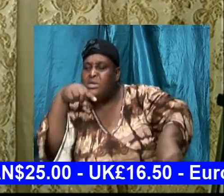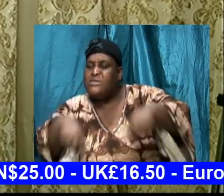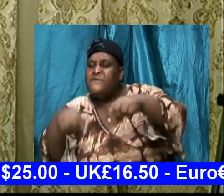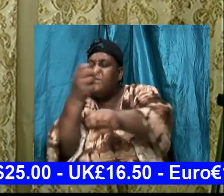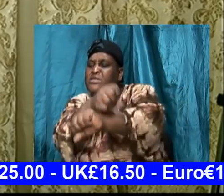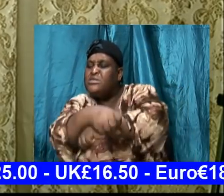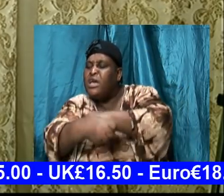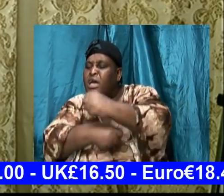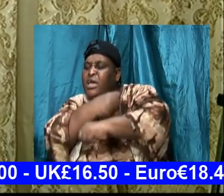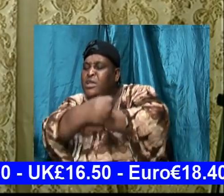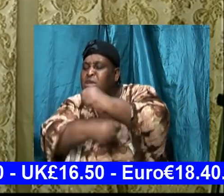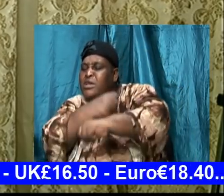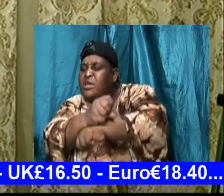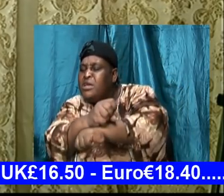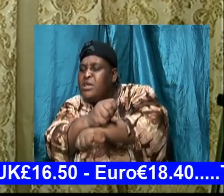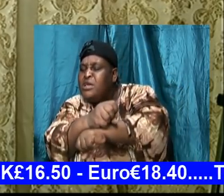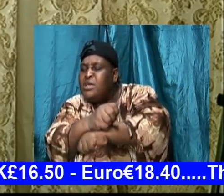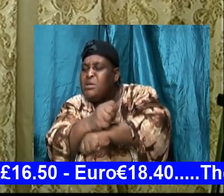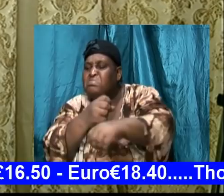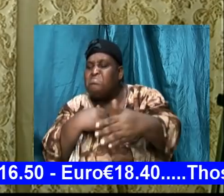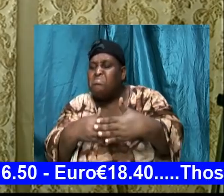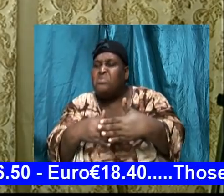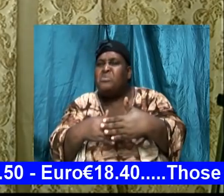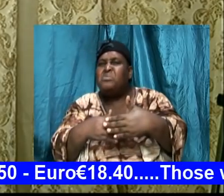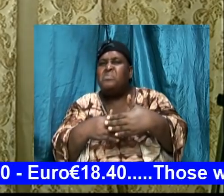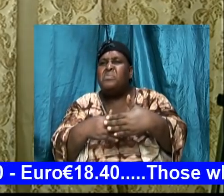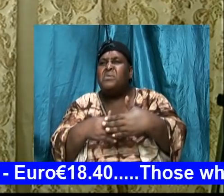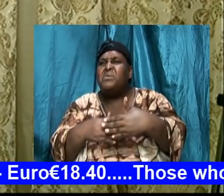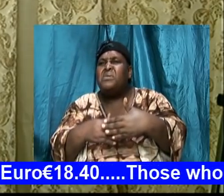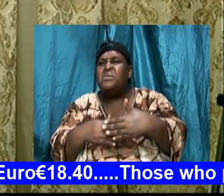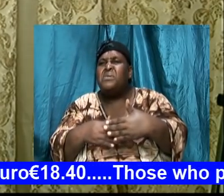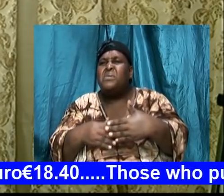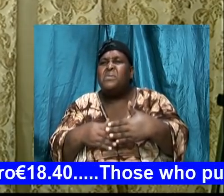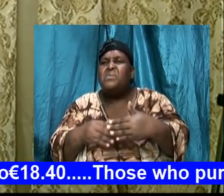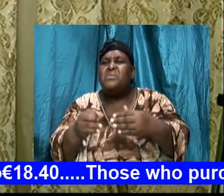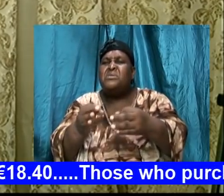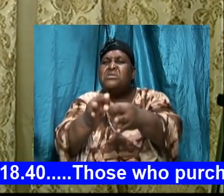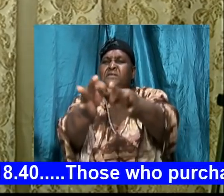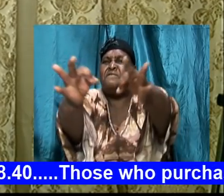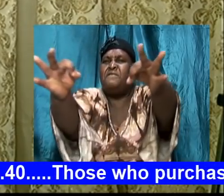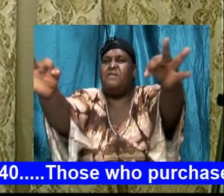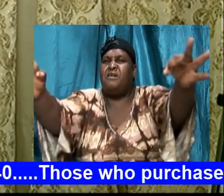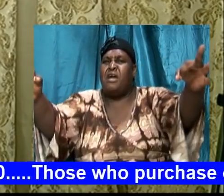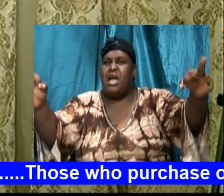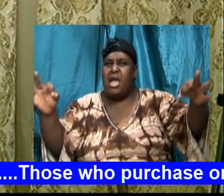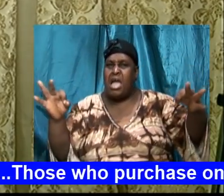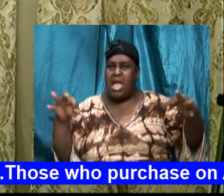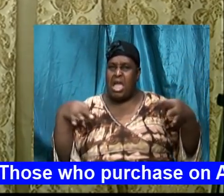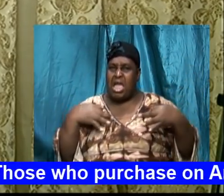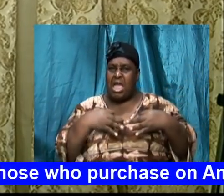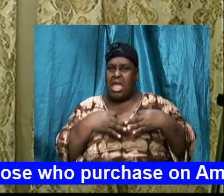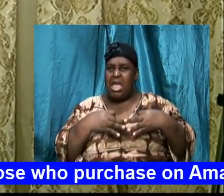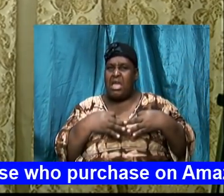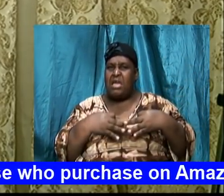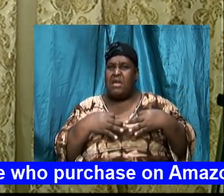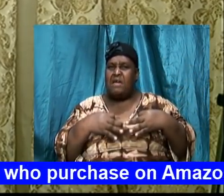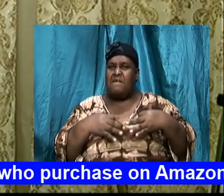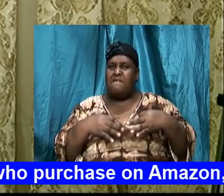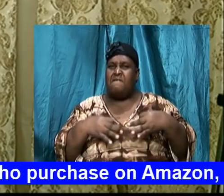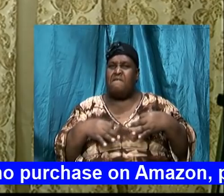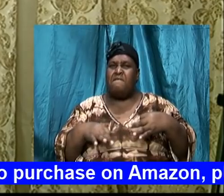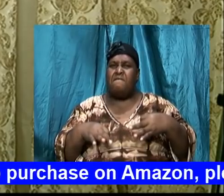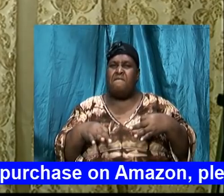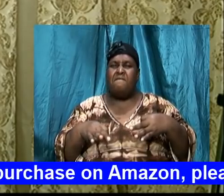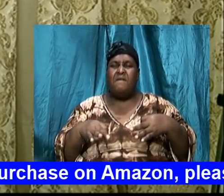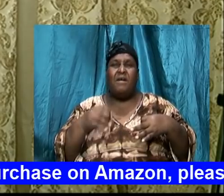So nearby was a little farm. And they eventually found out that the deer, you know, lived in the outskirts of